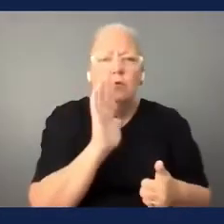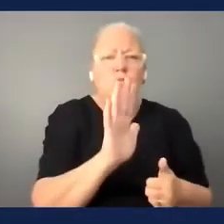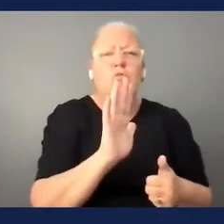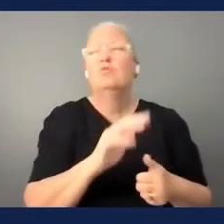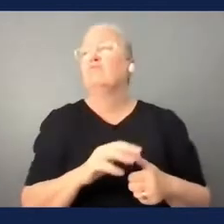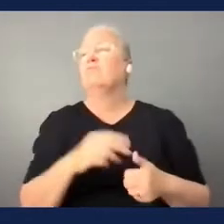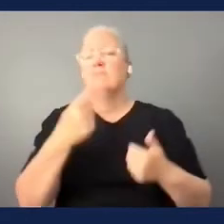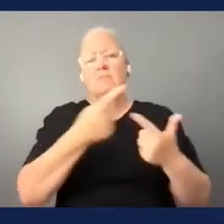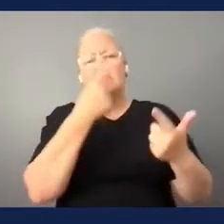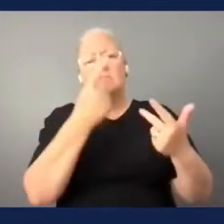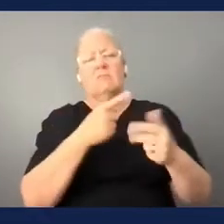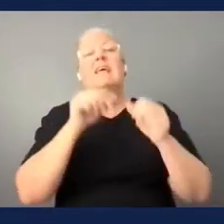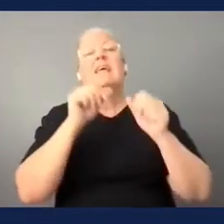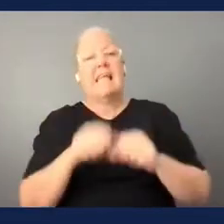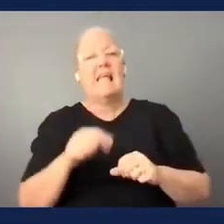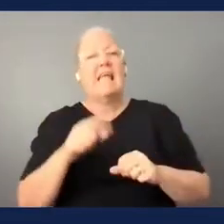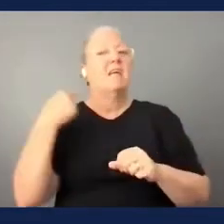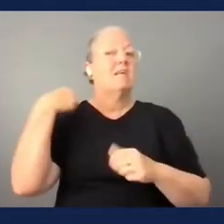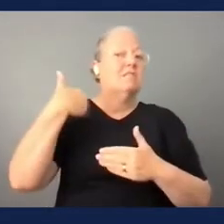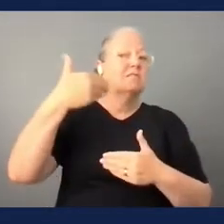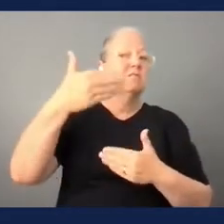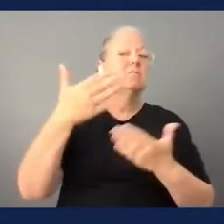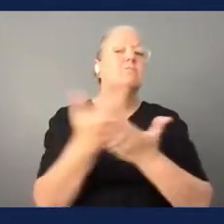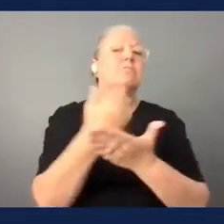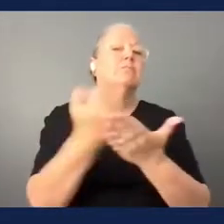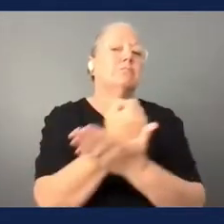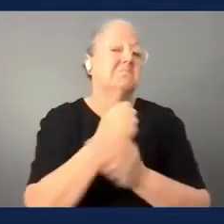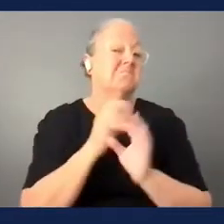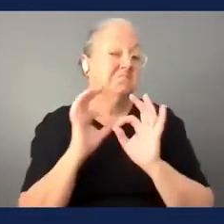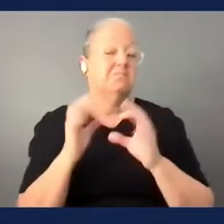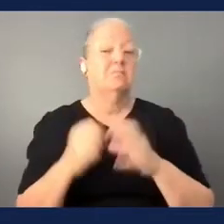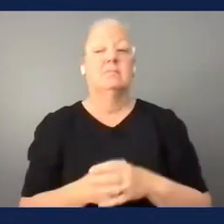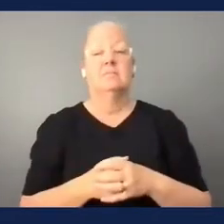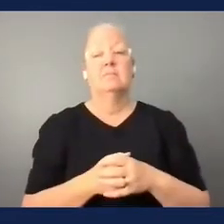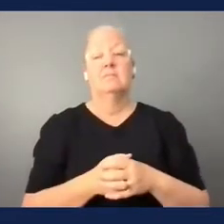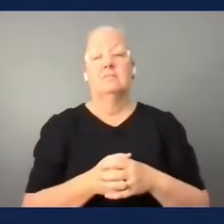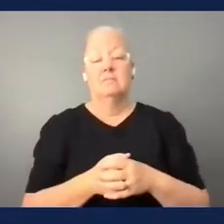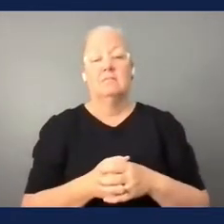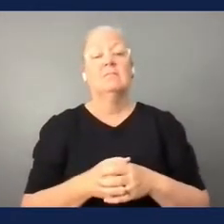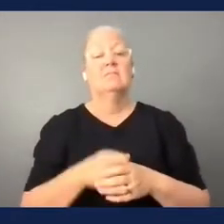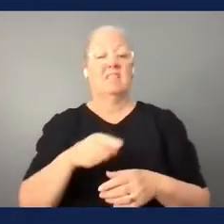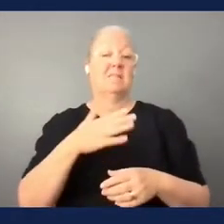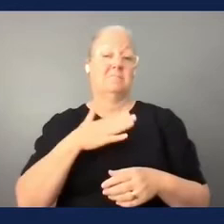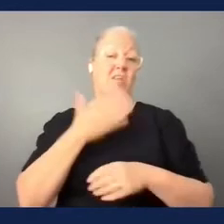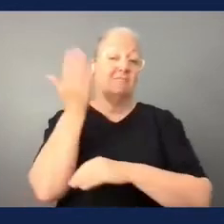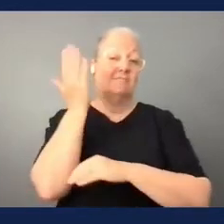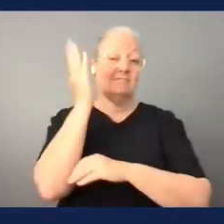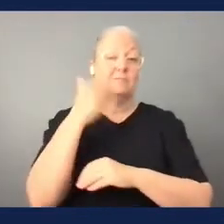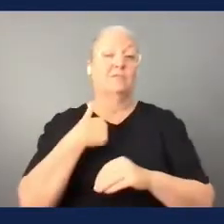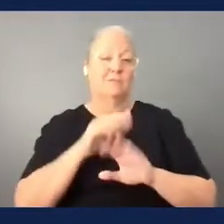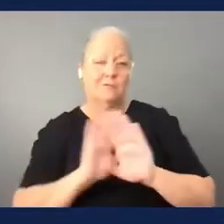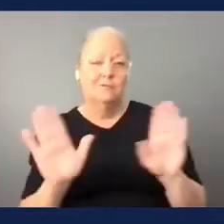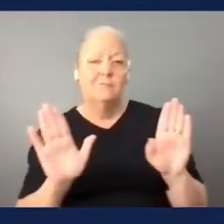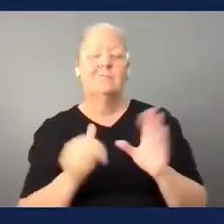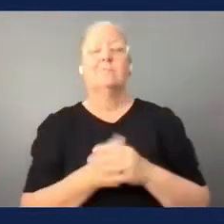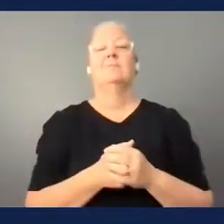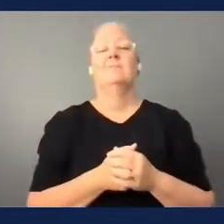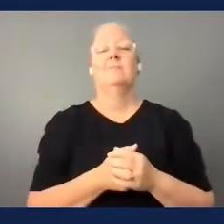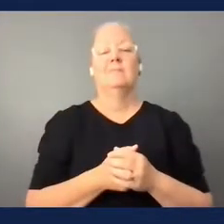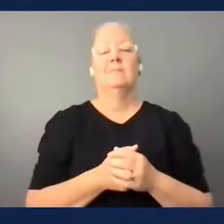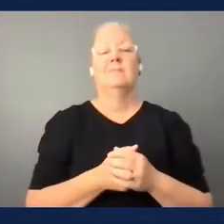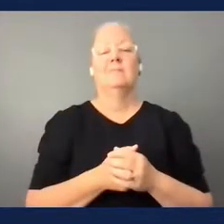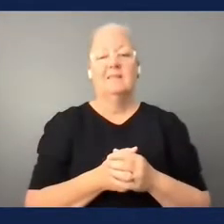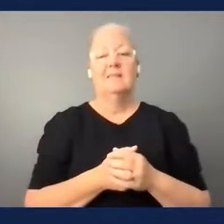and like that basically covers my presentation today um if you can go i think to the next slide